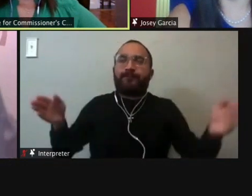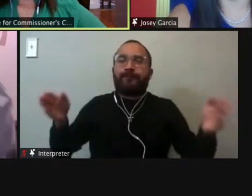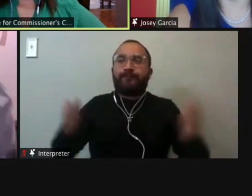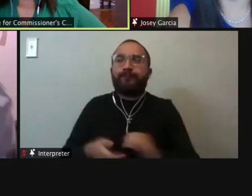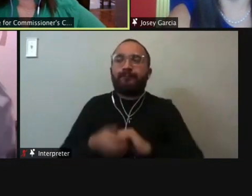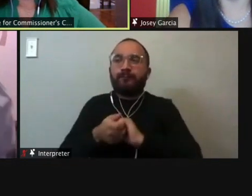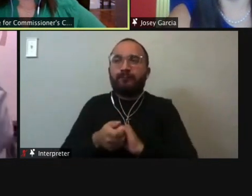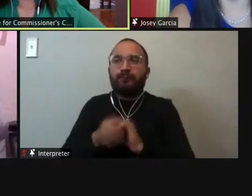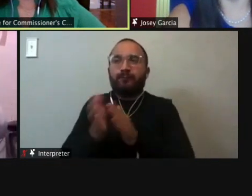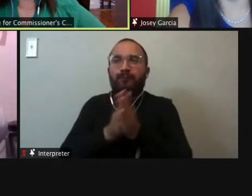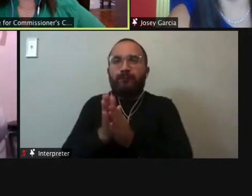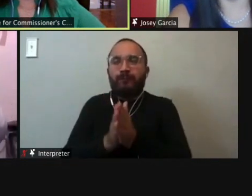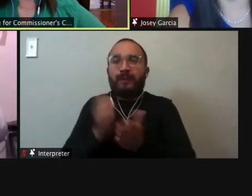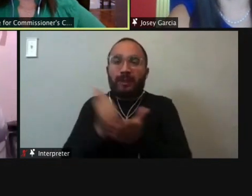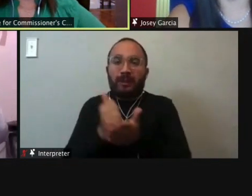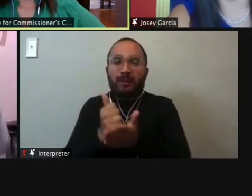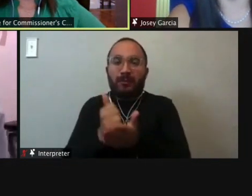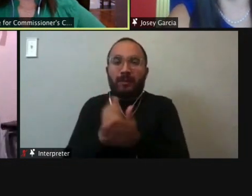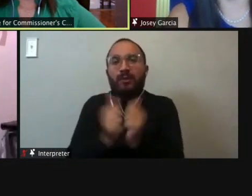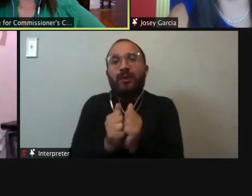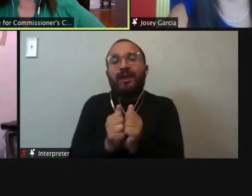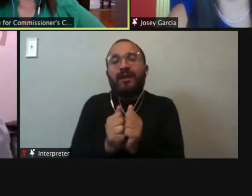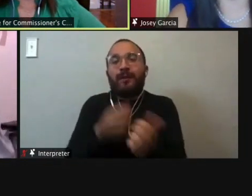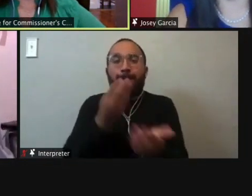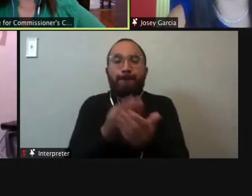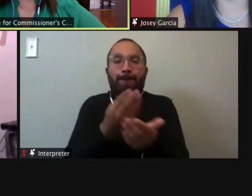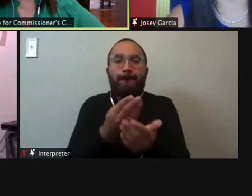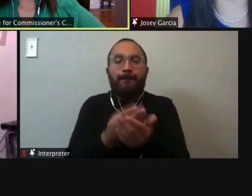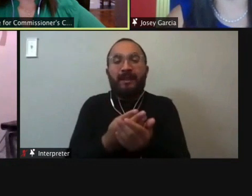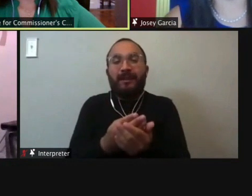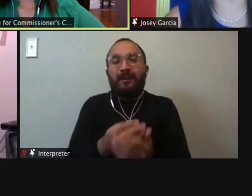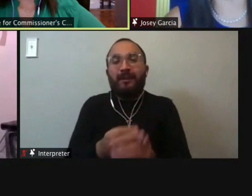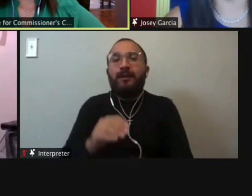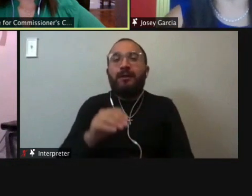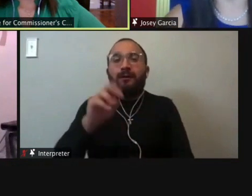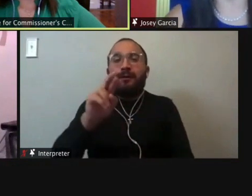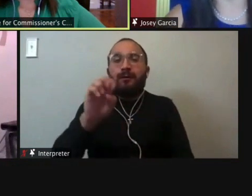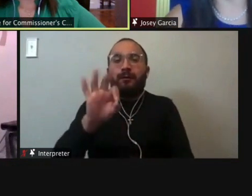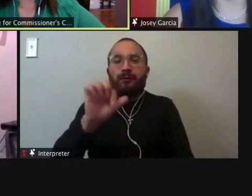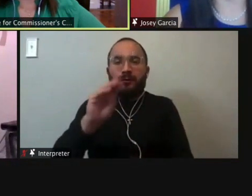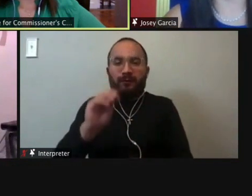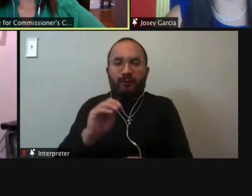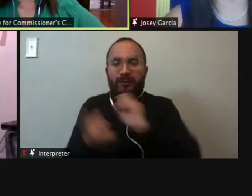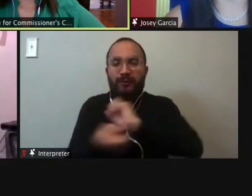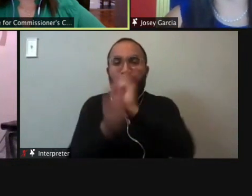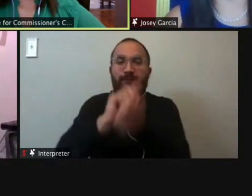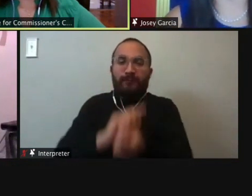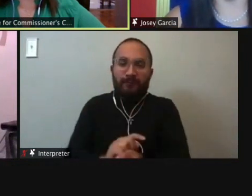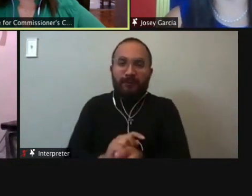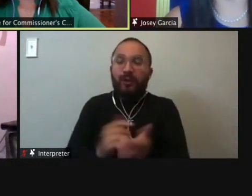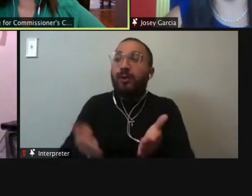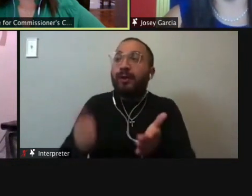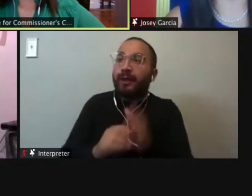to helping, um, us with bail reform? Again, a lot of our lower income Bexar County residents who are arrested